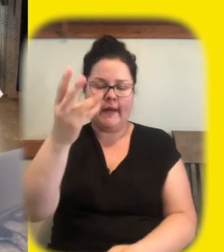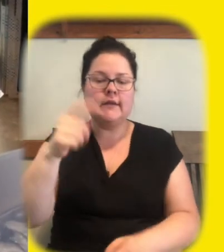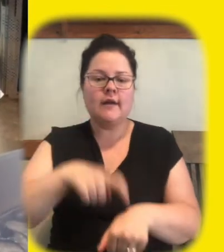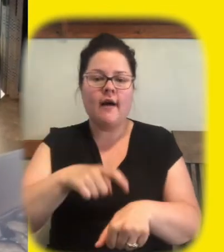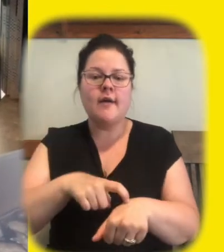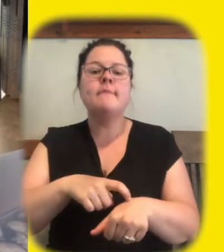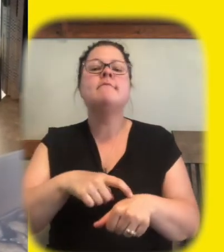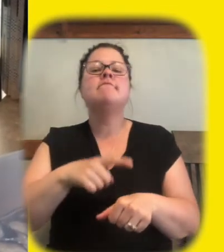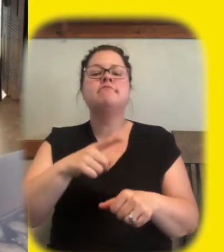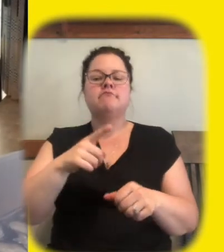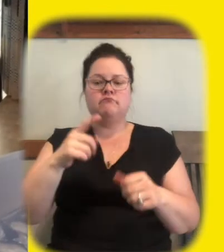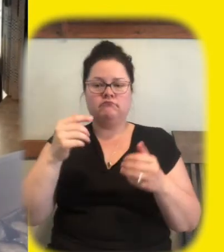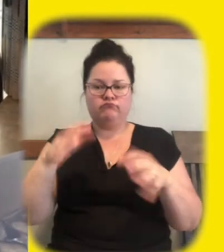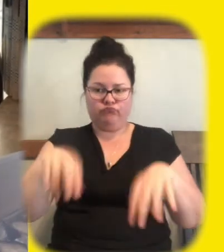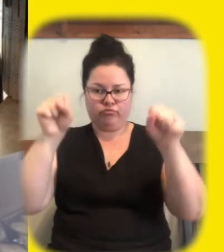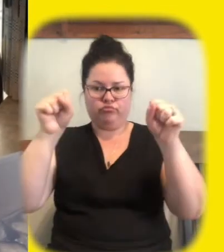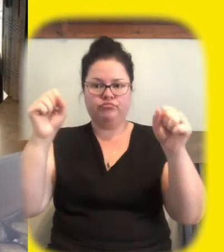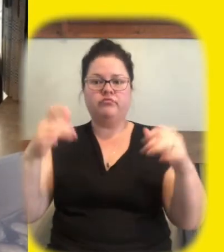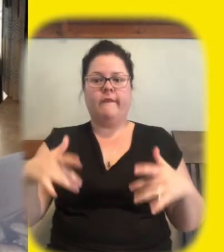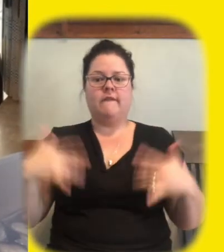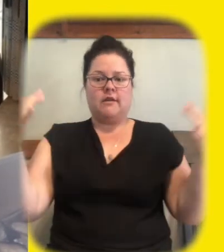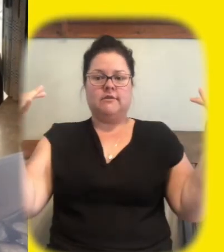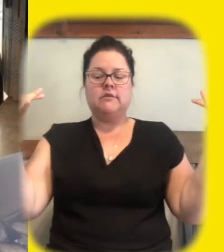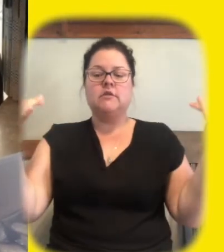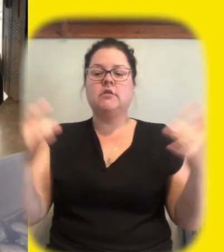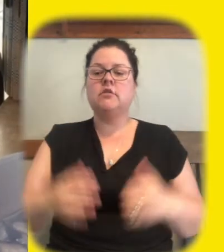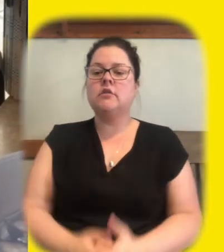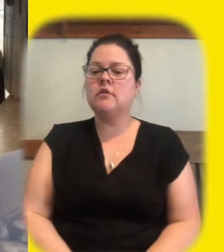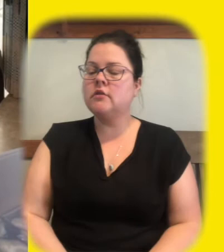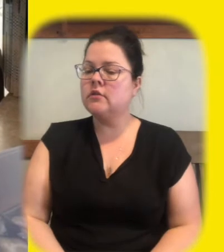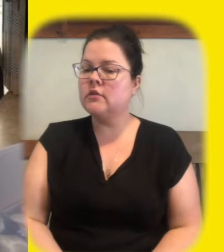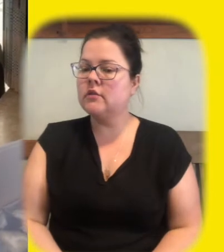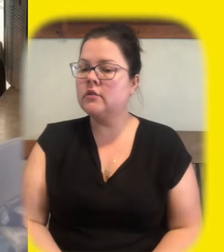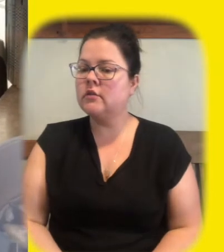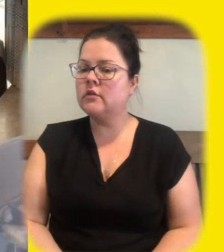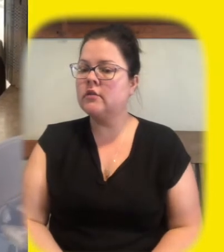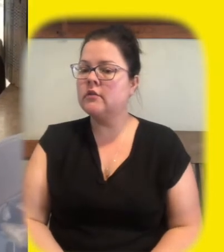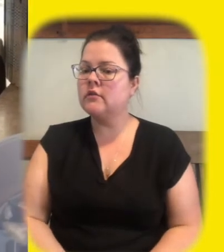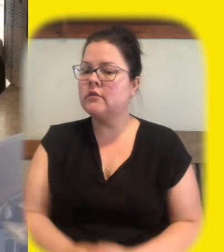so we hope